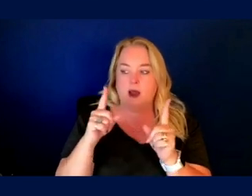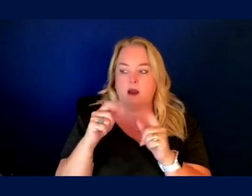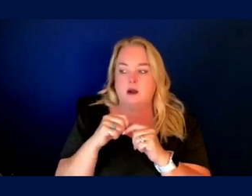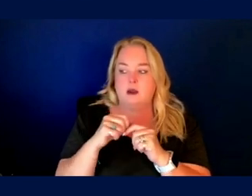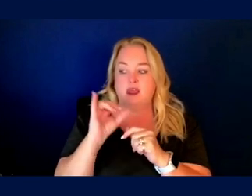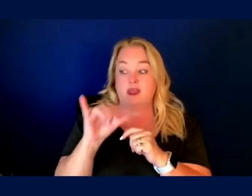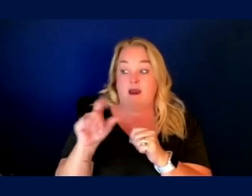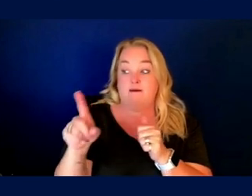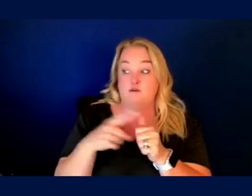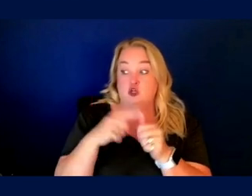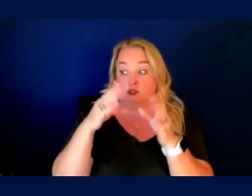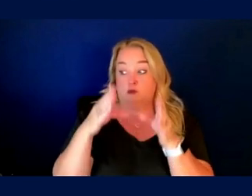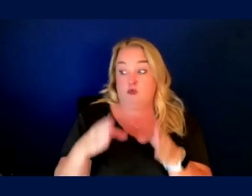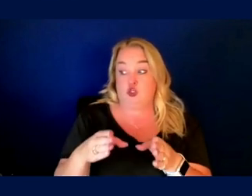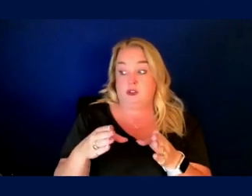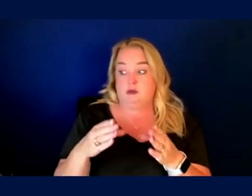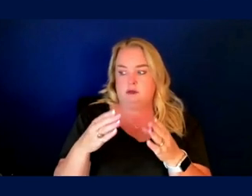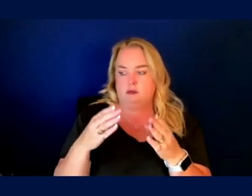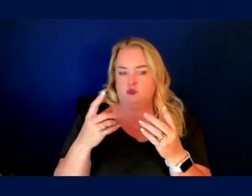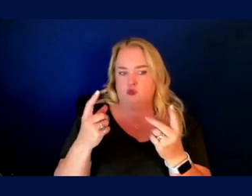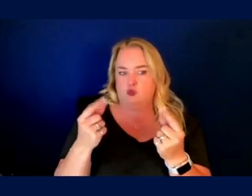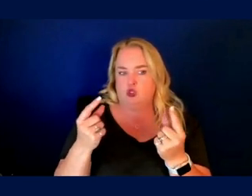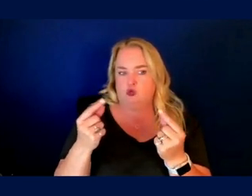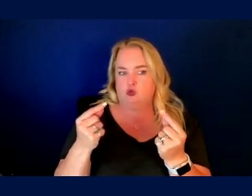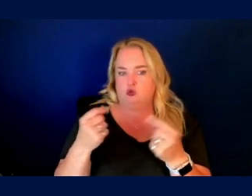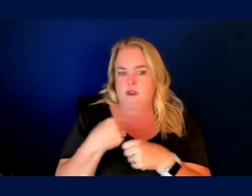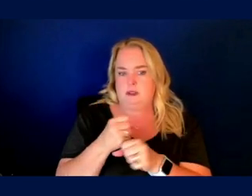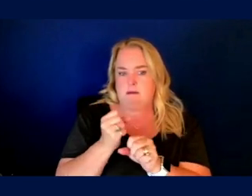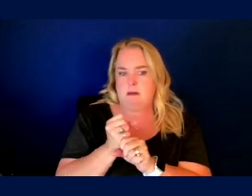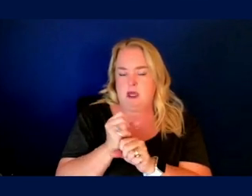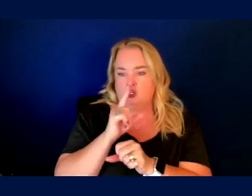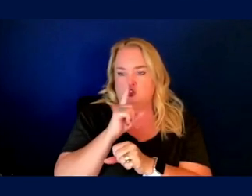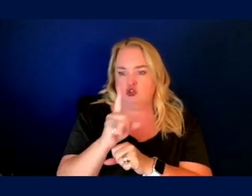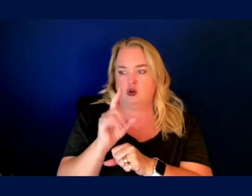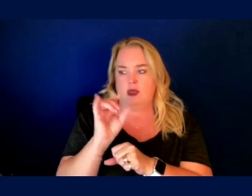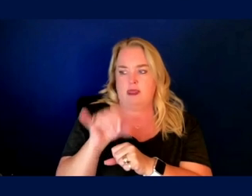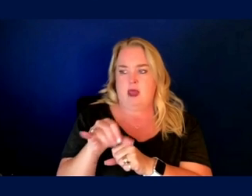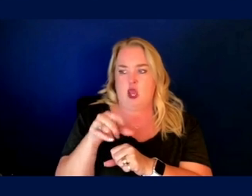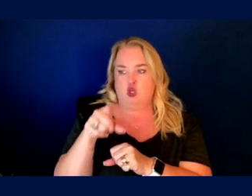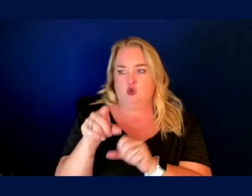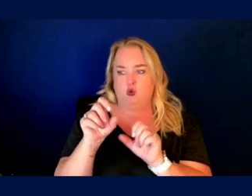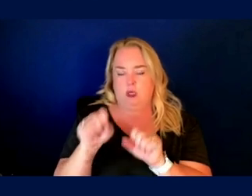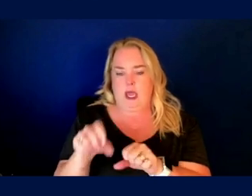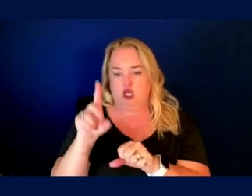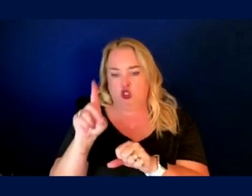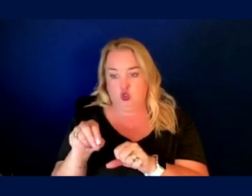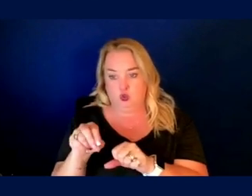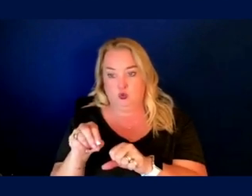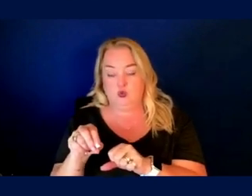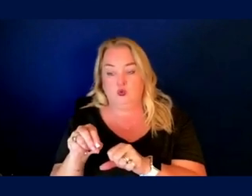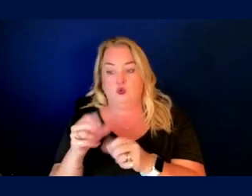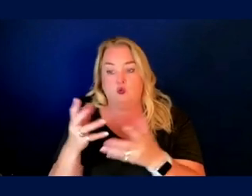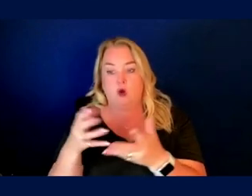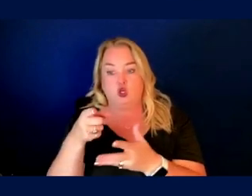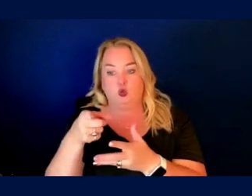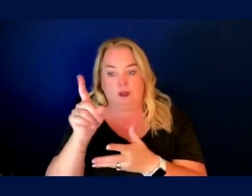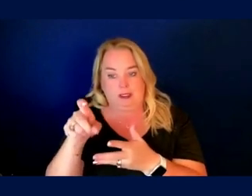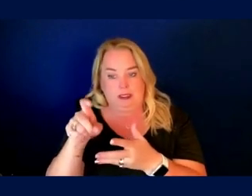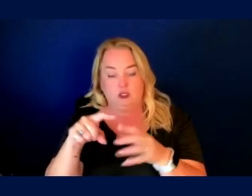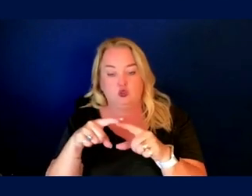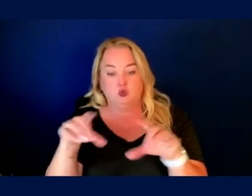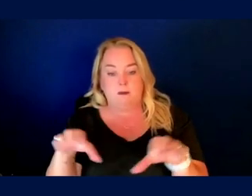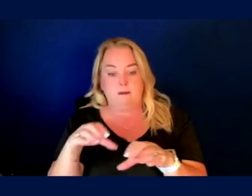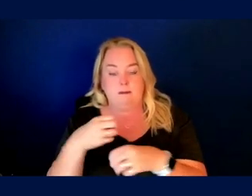first person, what do you do to make it viable so that you do your due diligence and make sure that